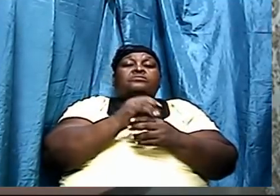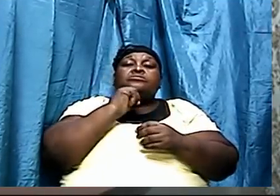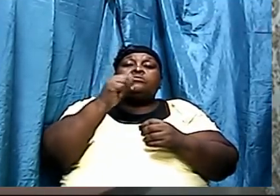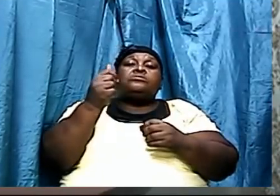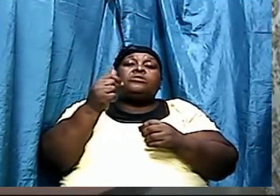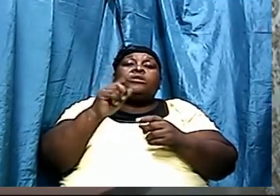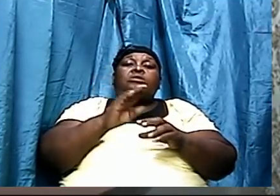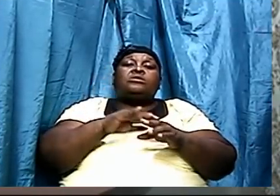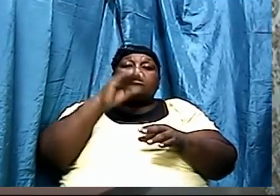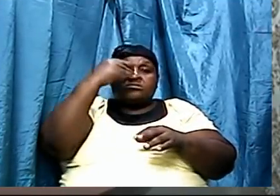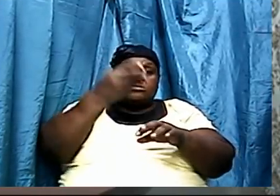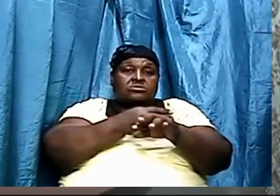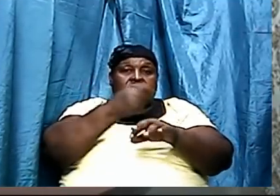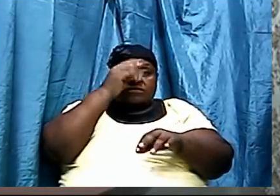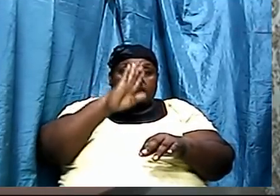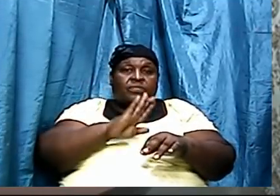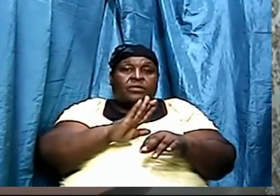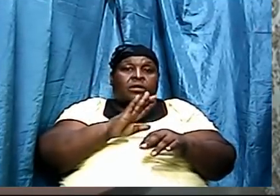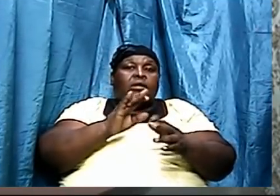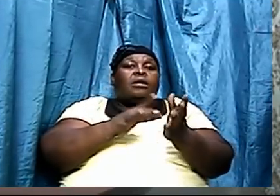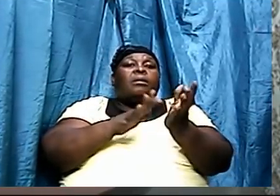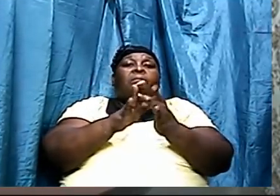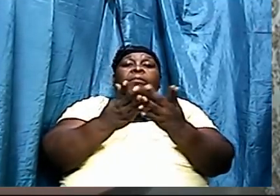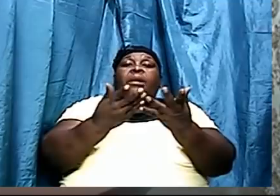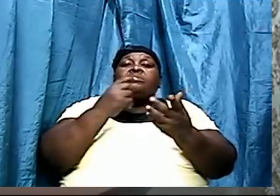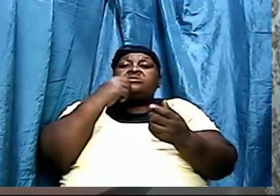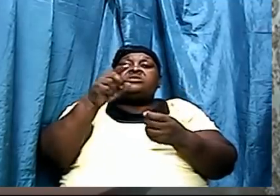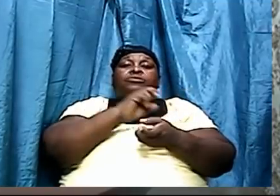and if you don't repent you shall likewise perish